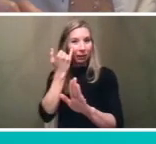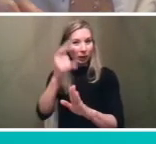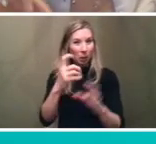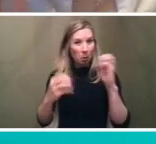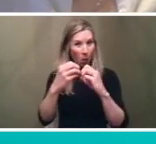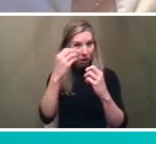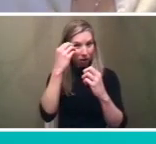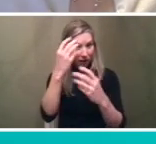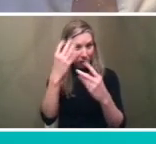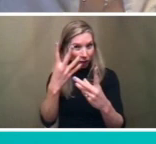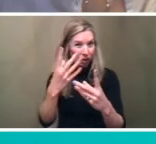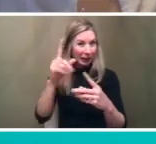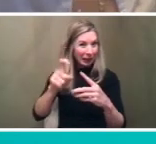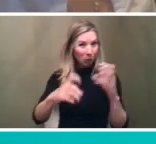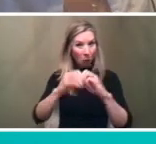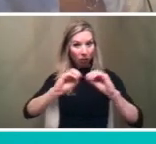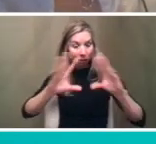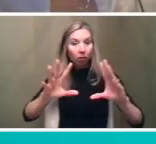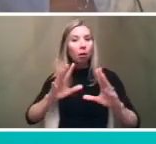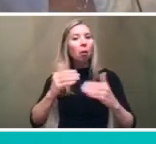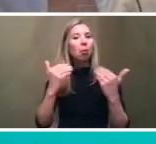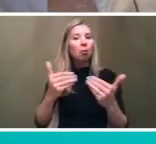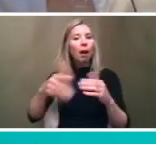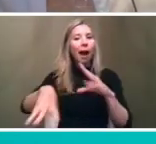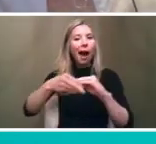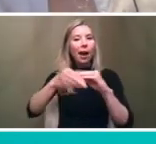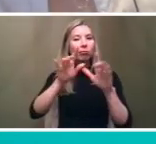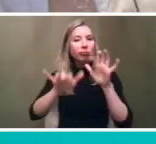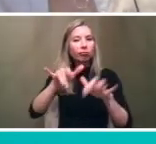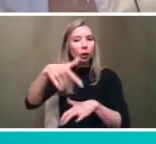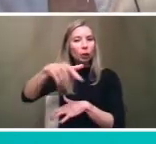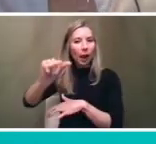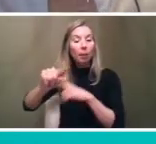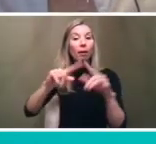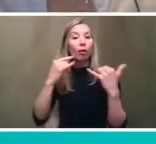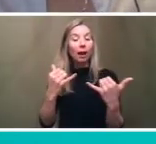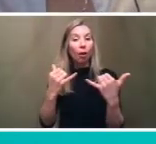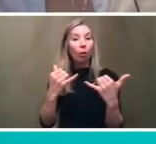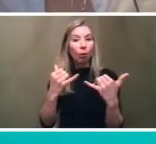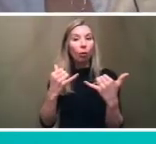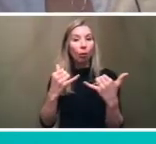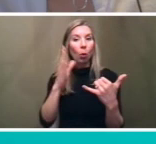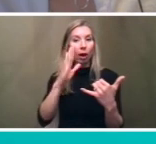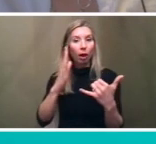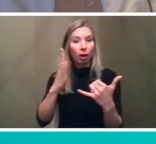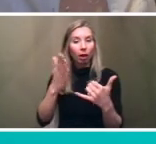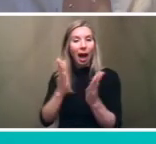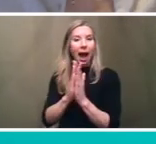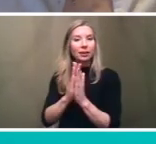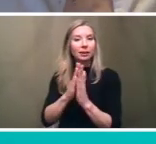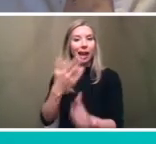you didn't understand you know definitely put a question in in the q a bucket but for now i'm going to just um invite henry to show another poll